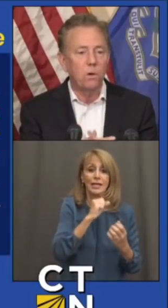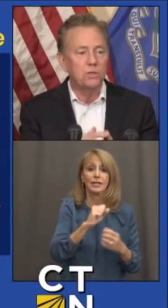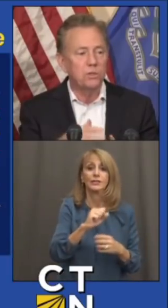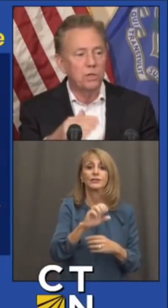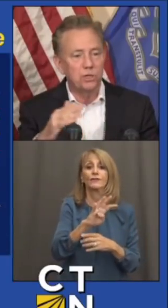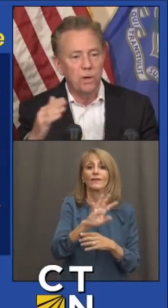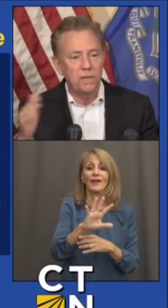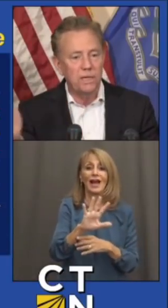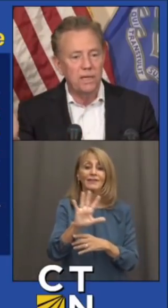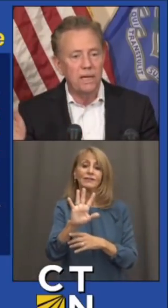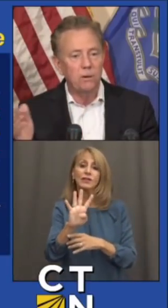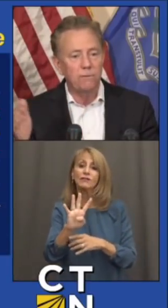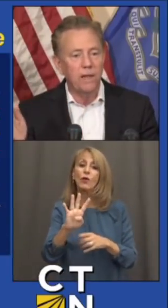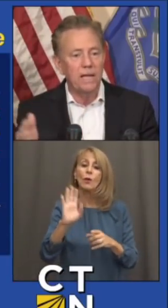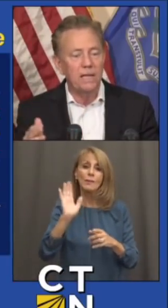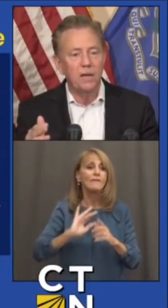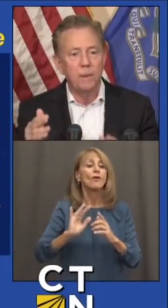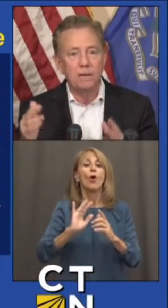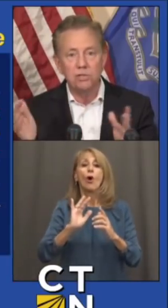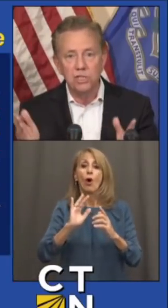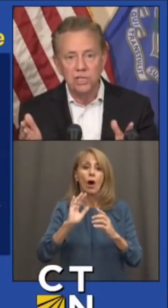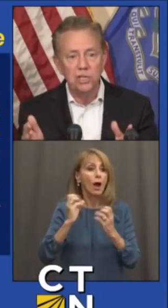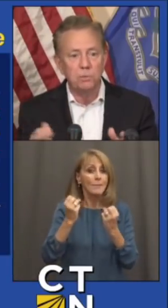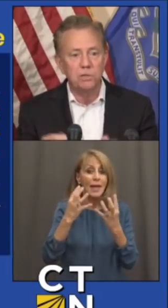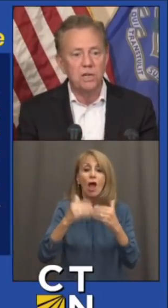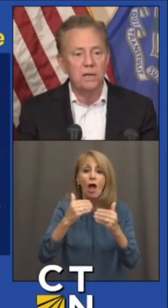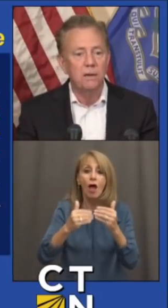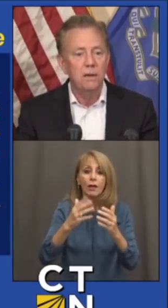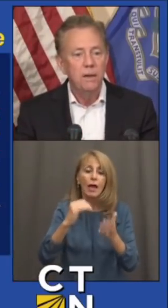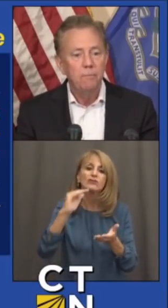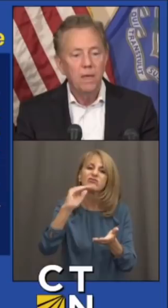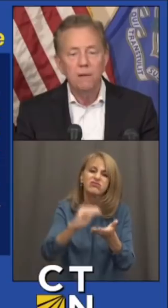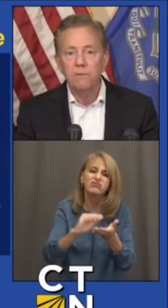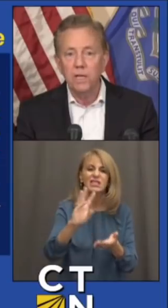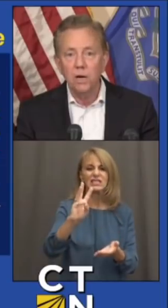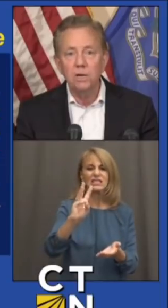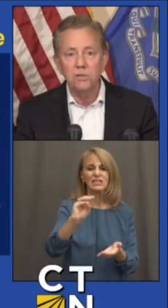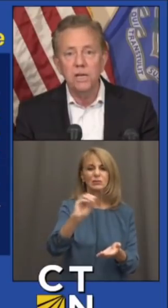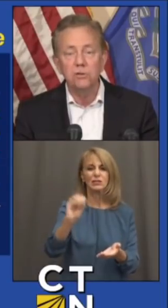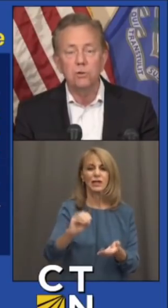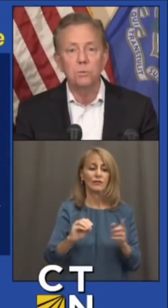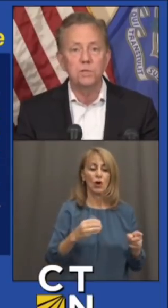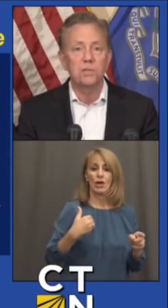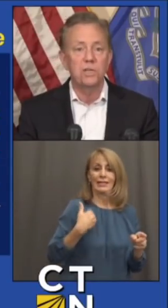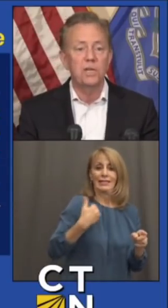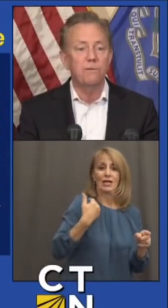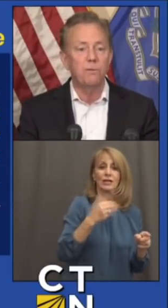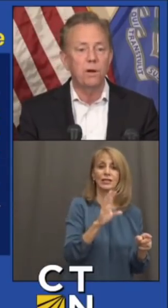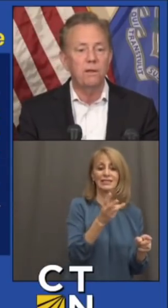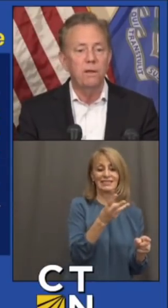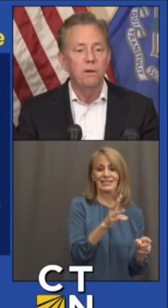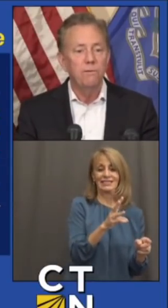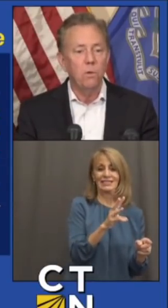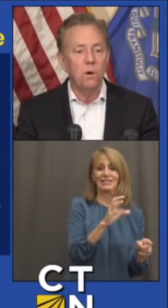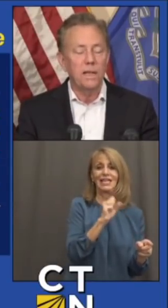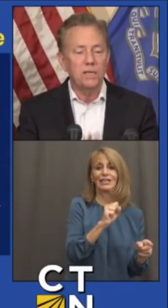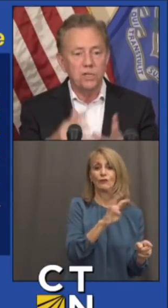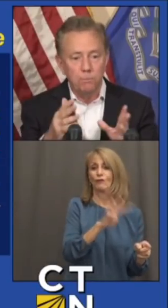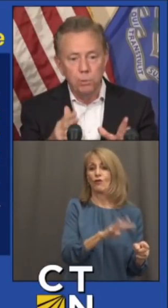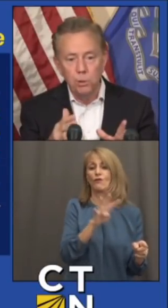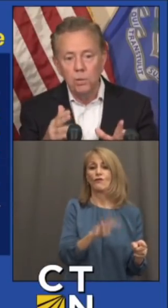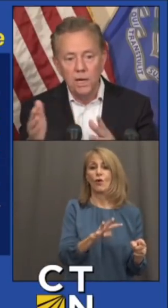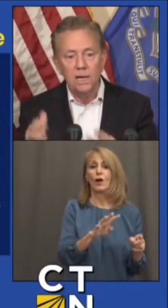54, it started trending down or flattening at about 60 percent, and for the youngest age groups, 16 to 44,